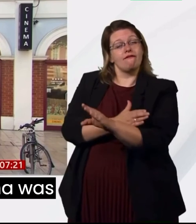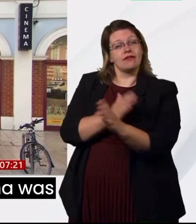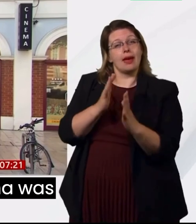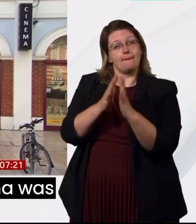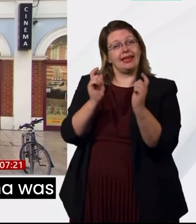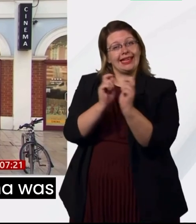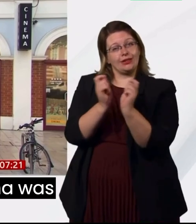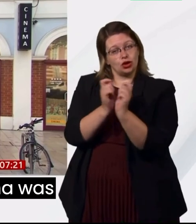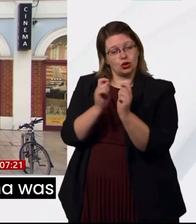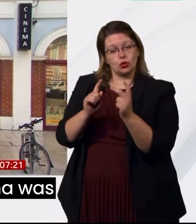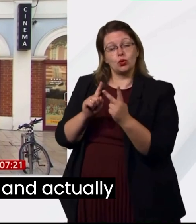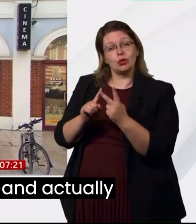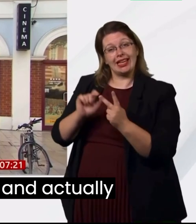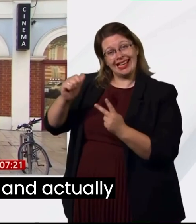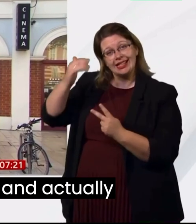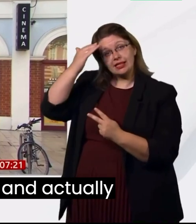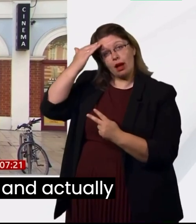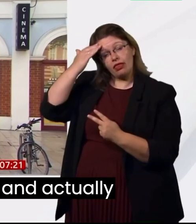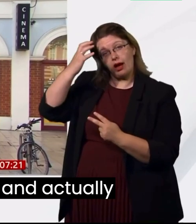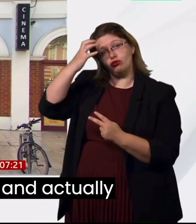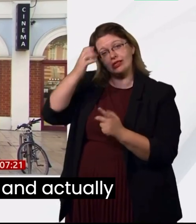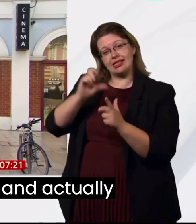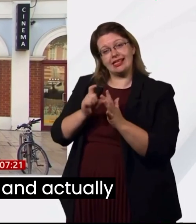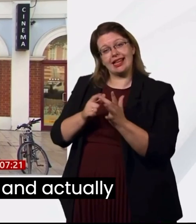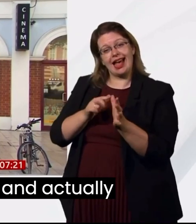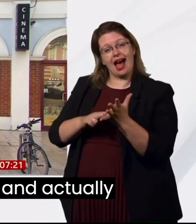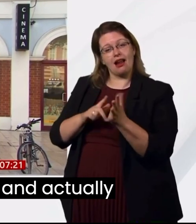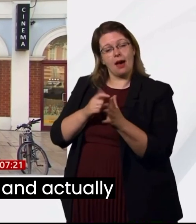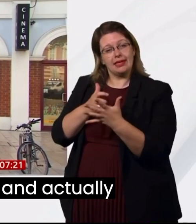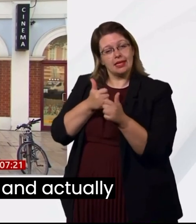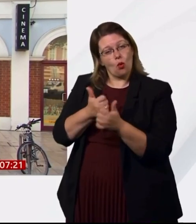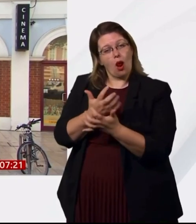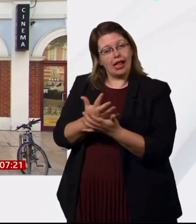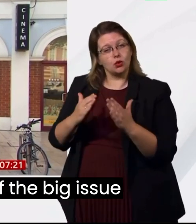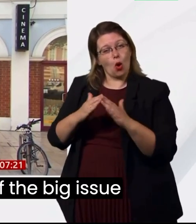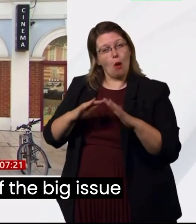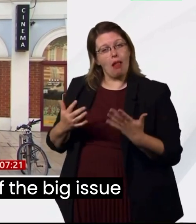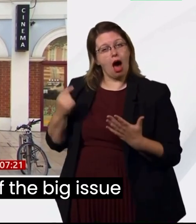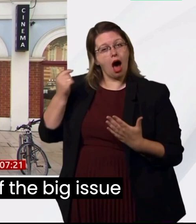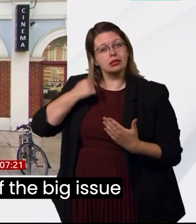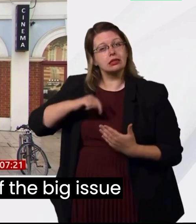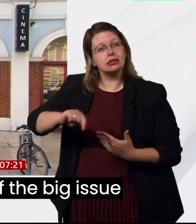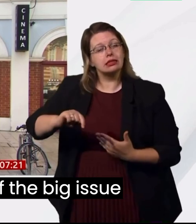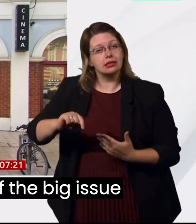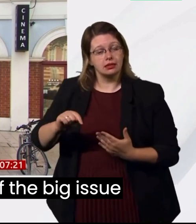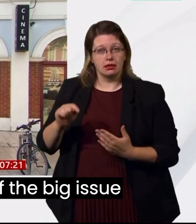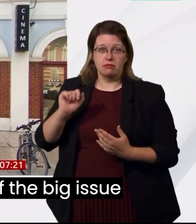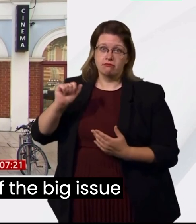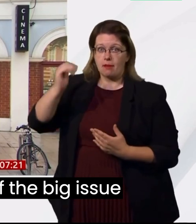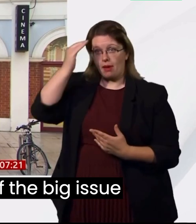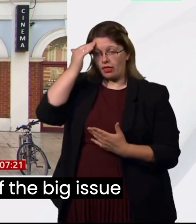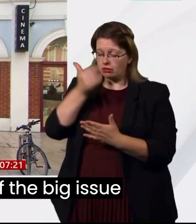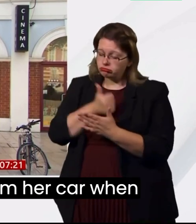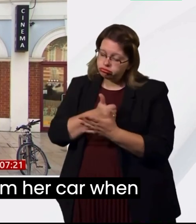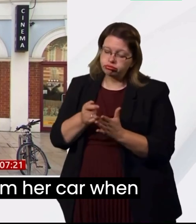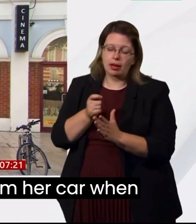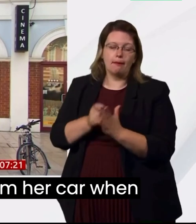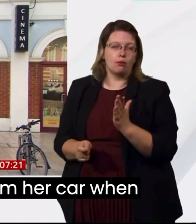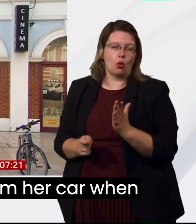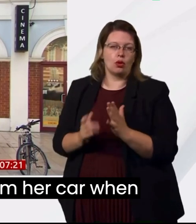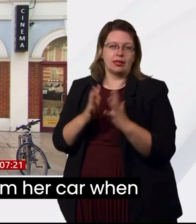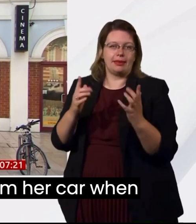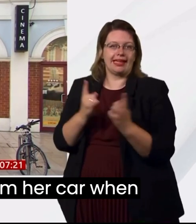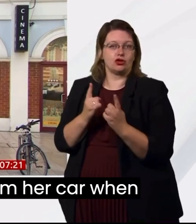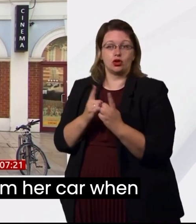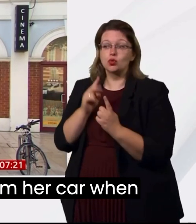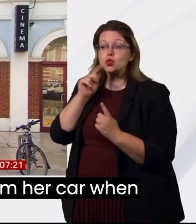Princess Diana was involved in homelessness and actually always bought the copy of the big issue when she